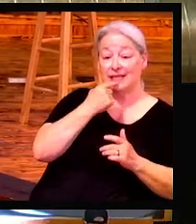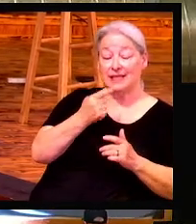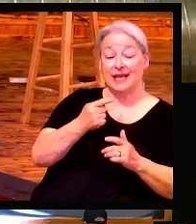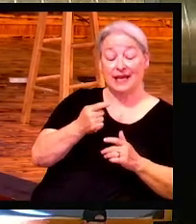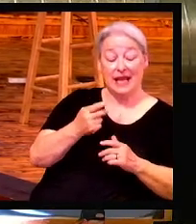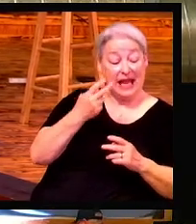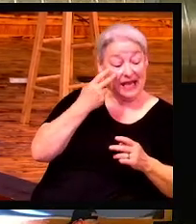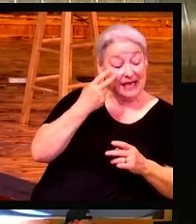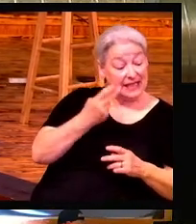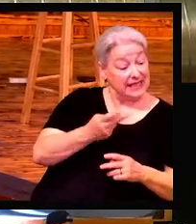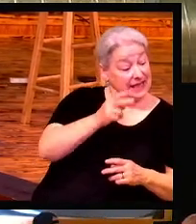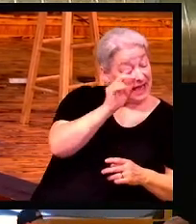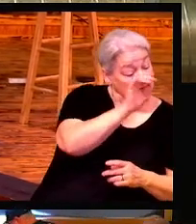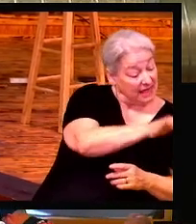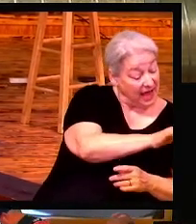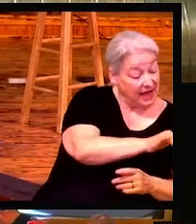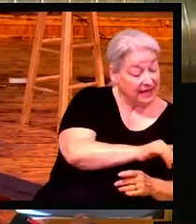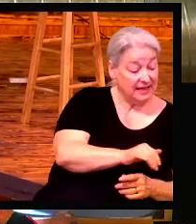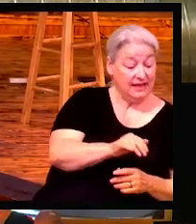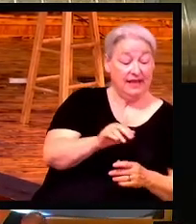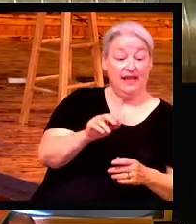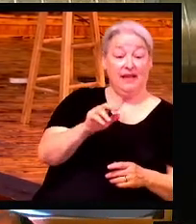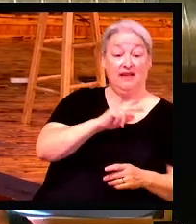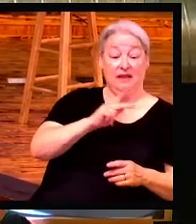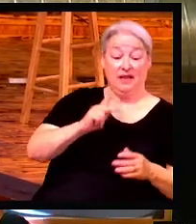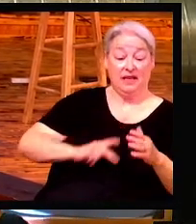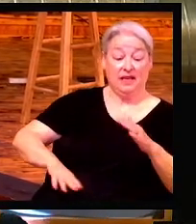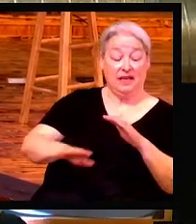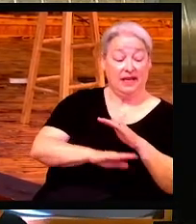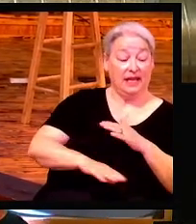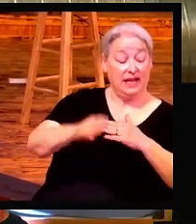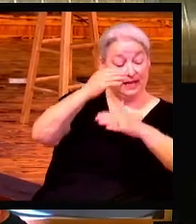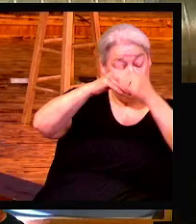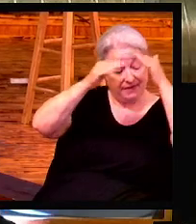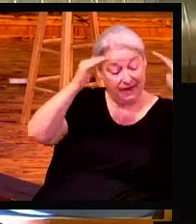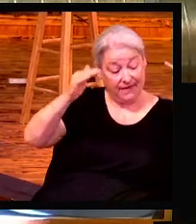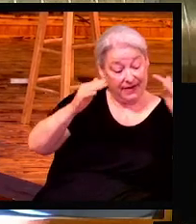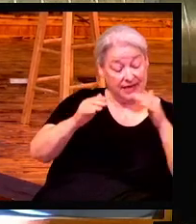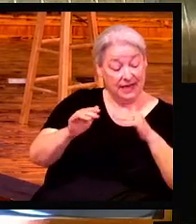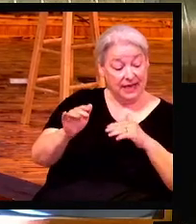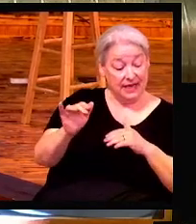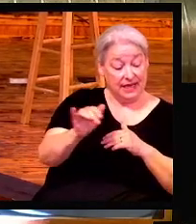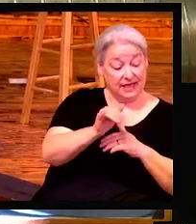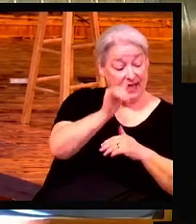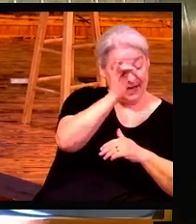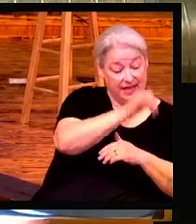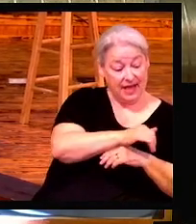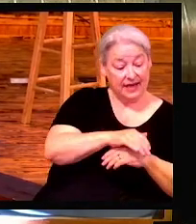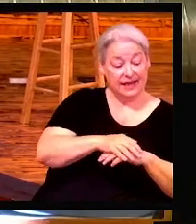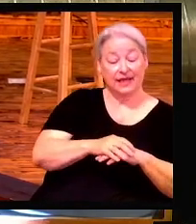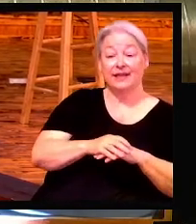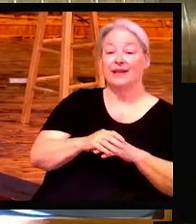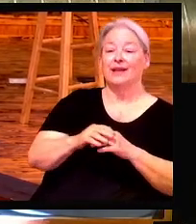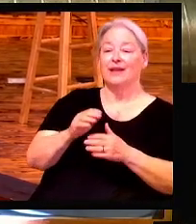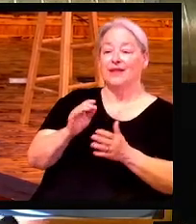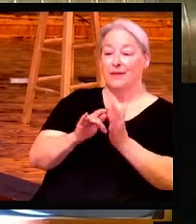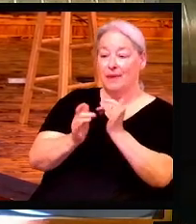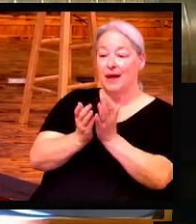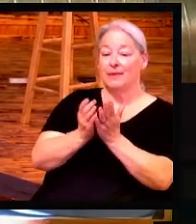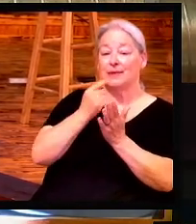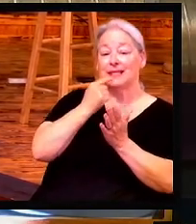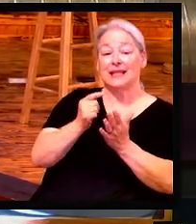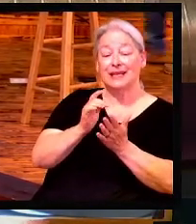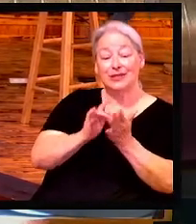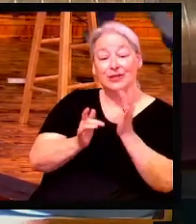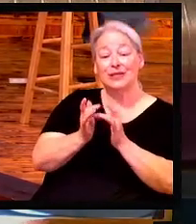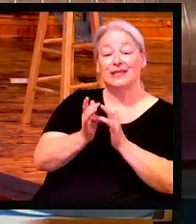And so I believe the Bible where it says Jesus Christ is the same yesterday, today, and forevermore, and he still does that. Speaks to us through